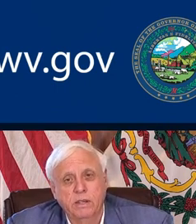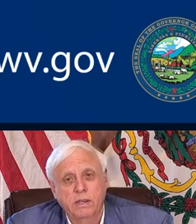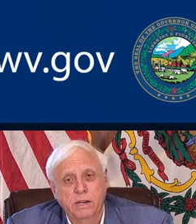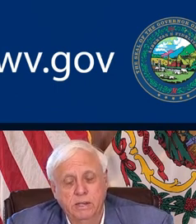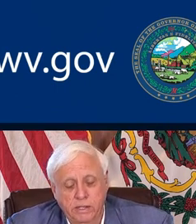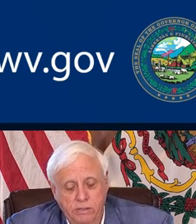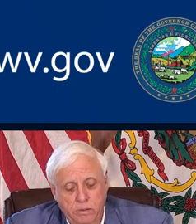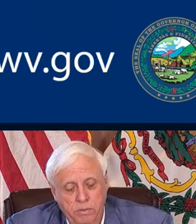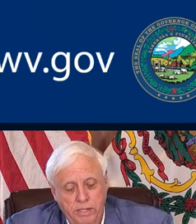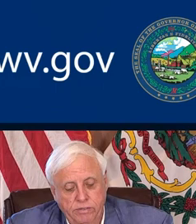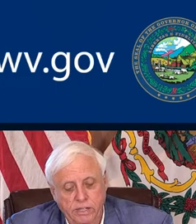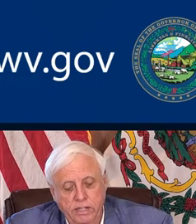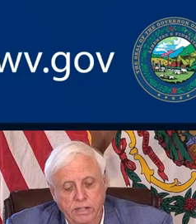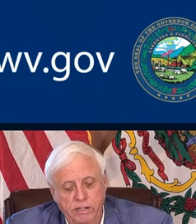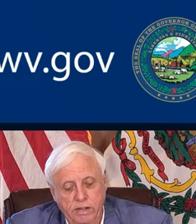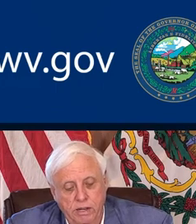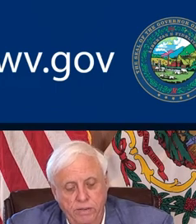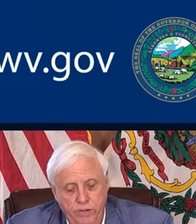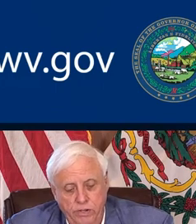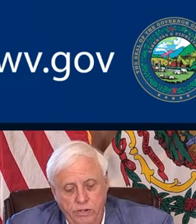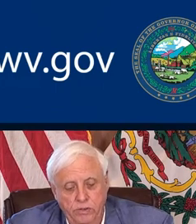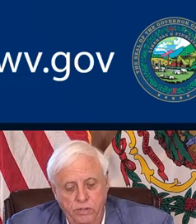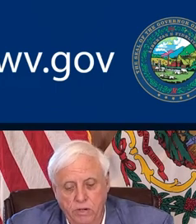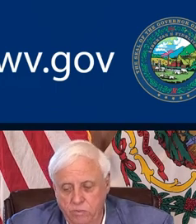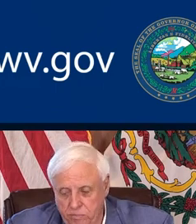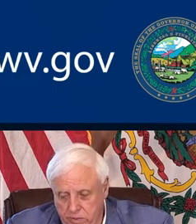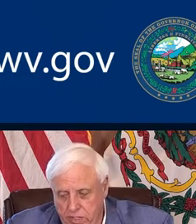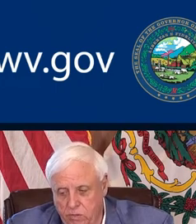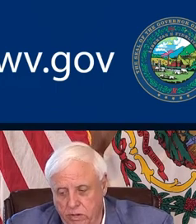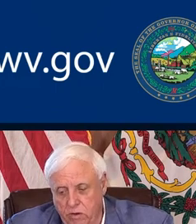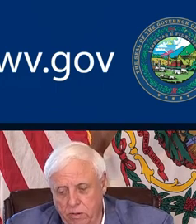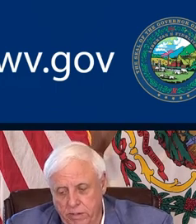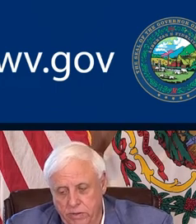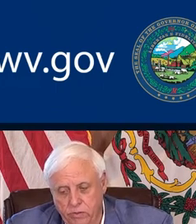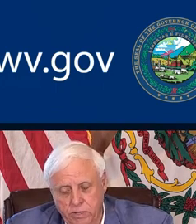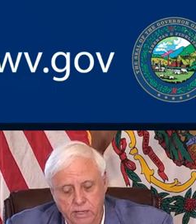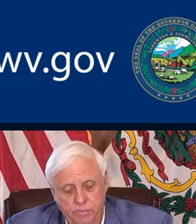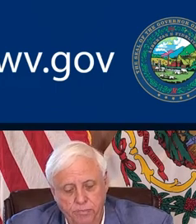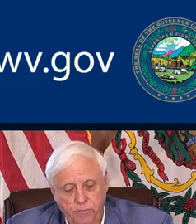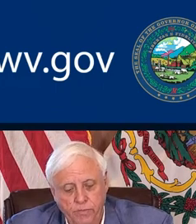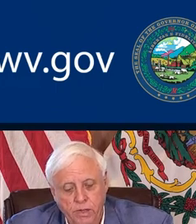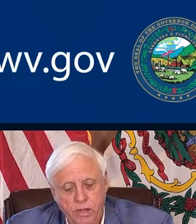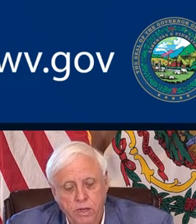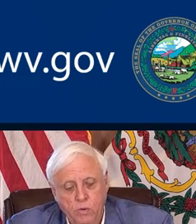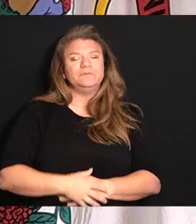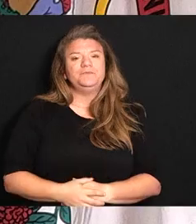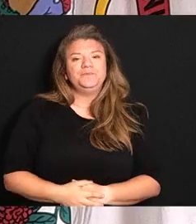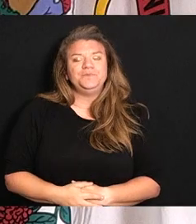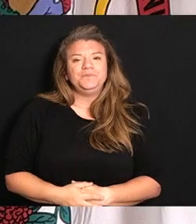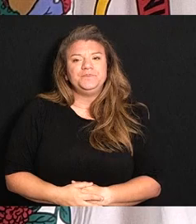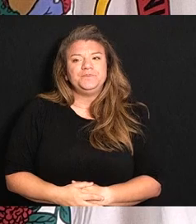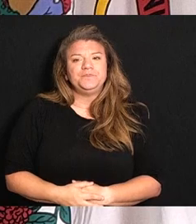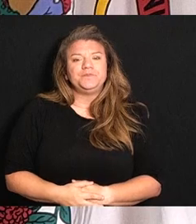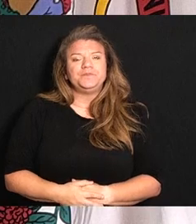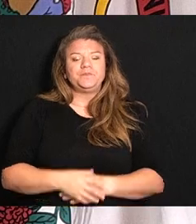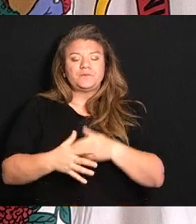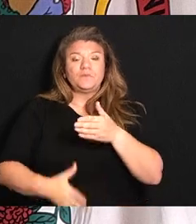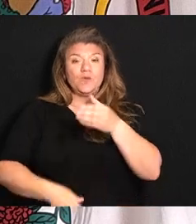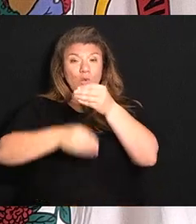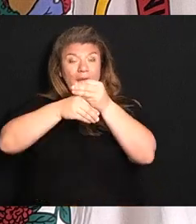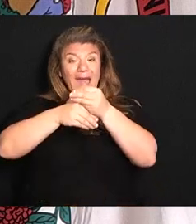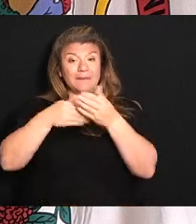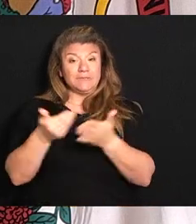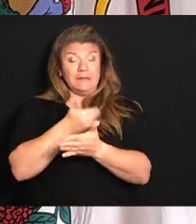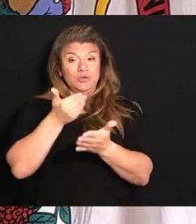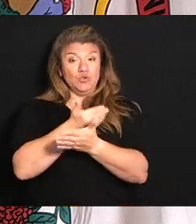and get their blessing. And then if you can do so, think really hard about doing that. We added a couple new schools.